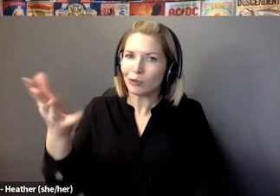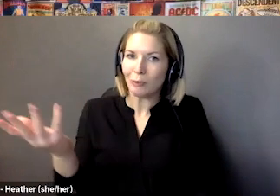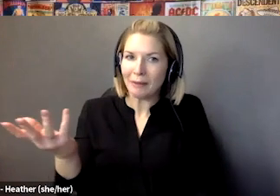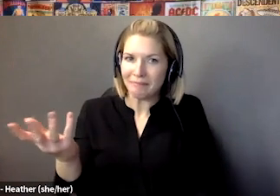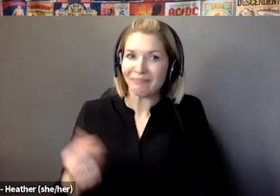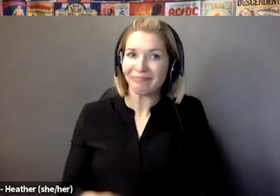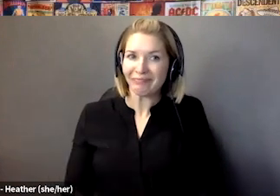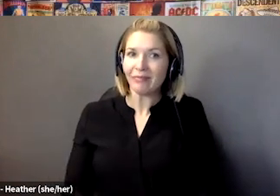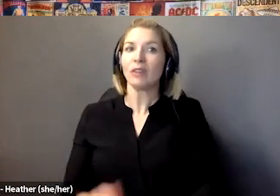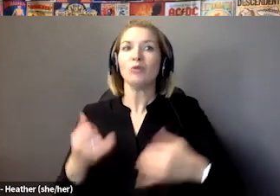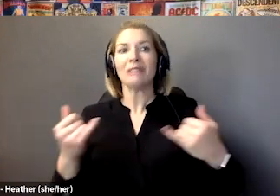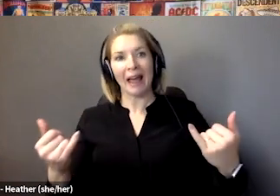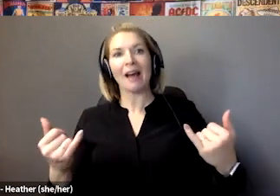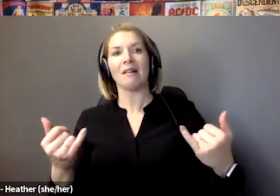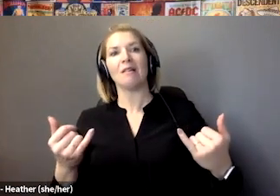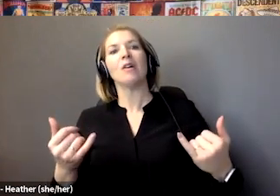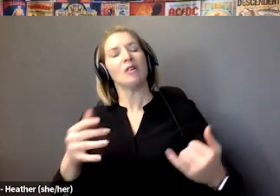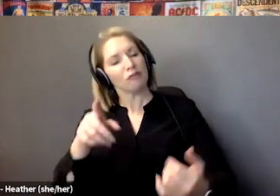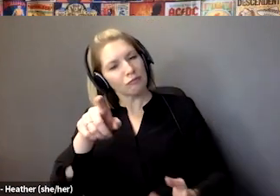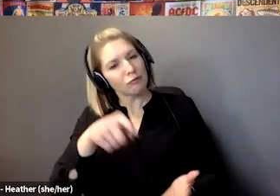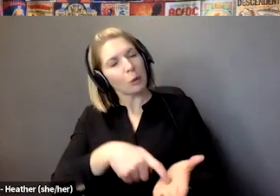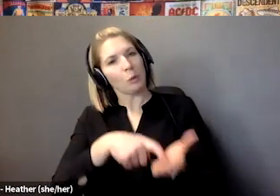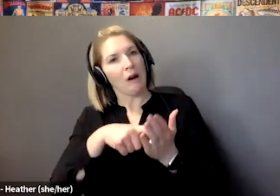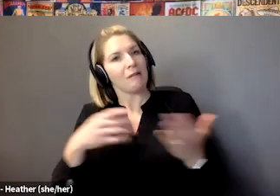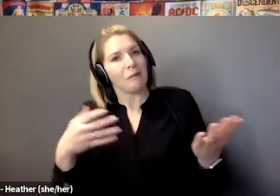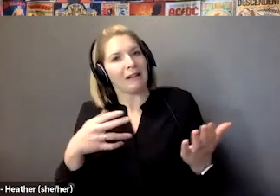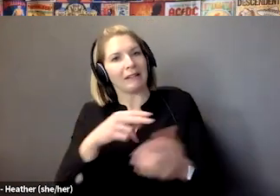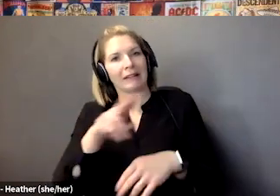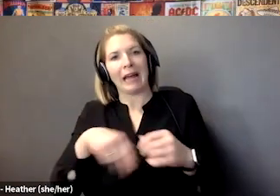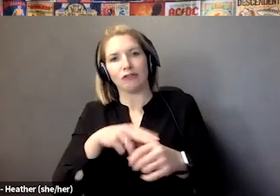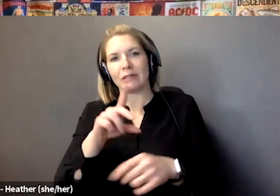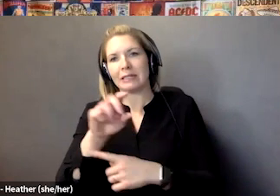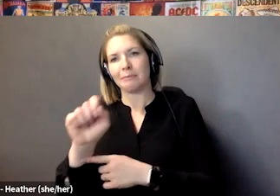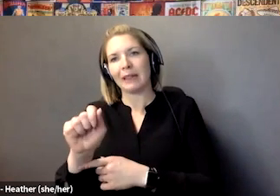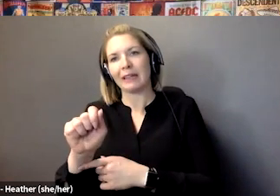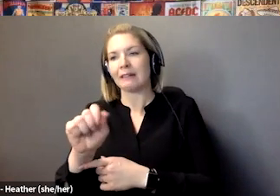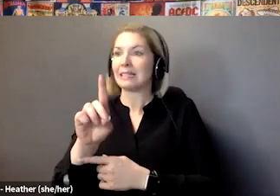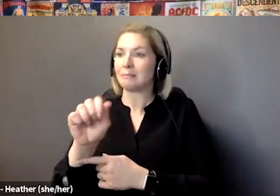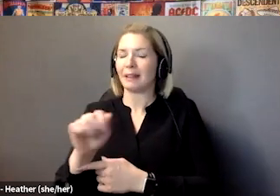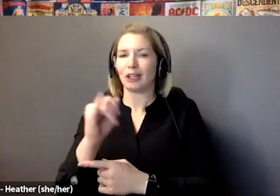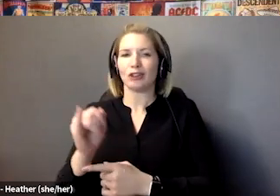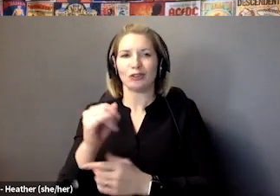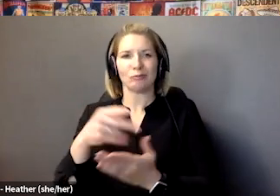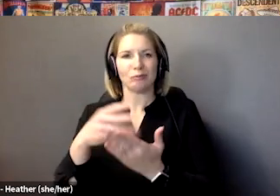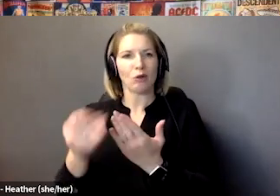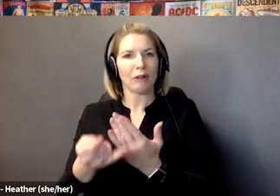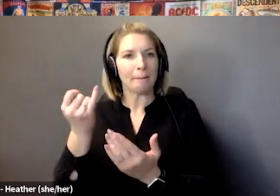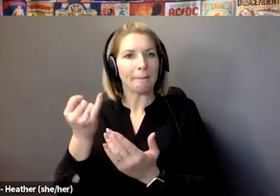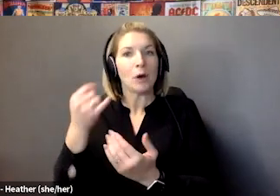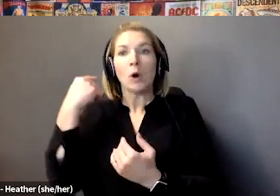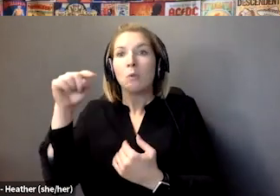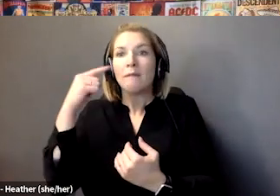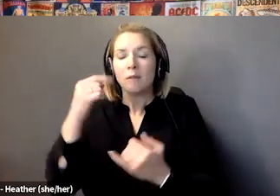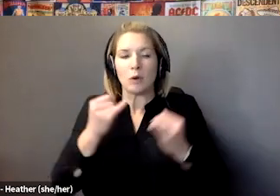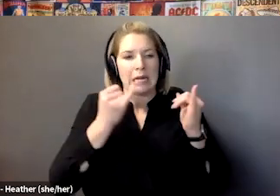insurance program is necessary to address individual needs and their families.